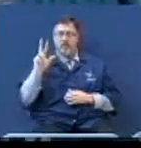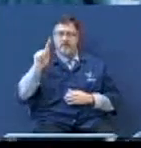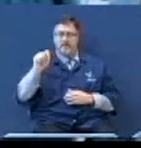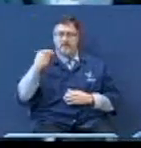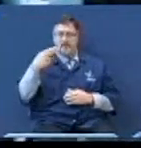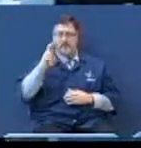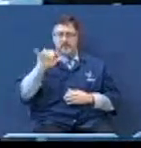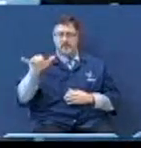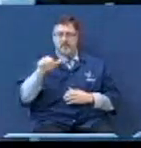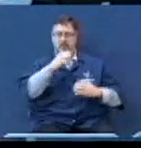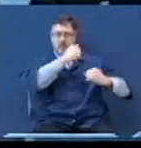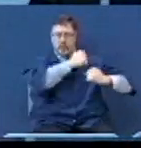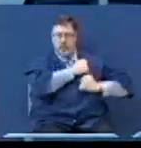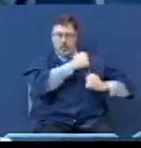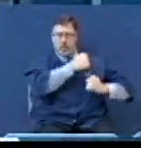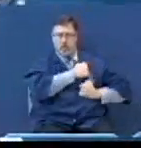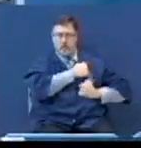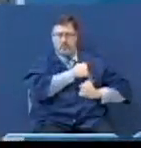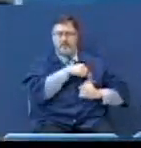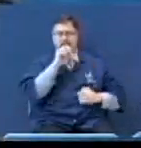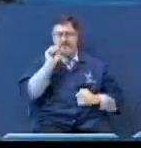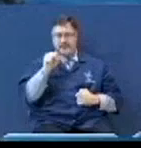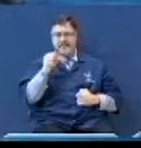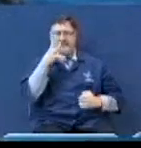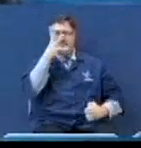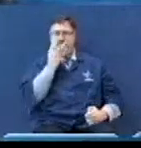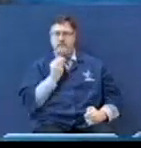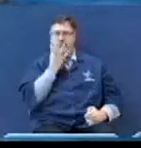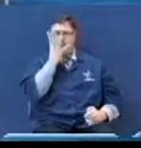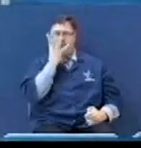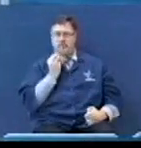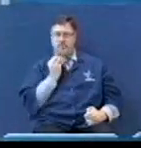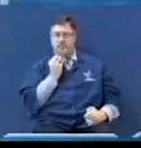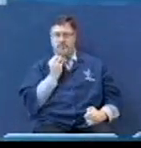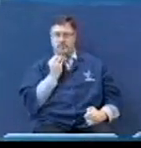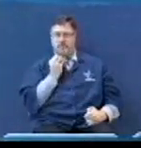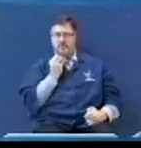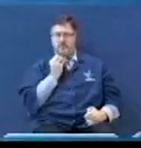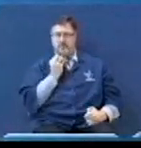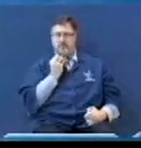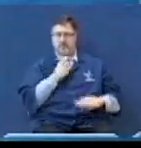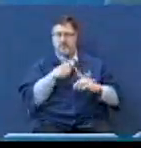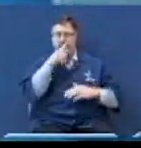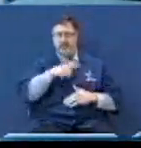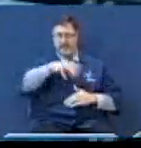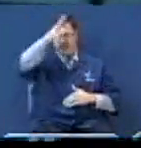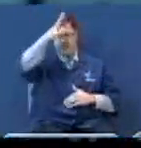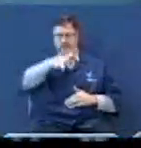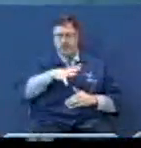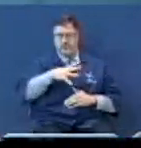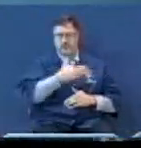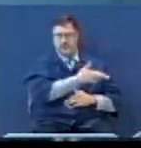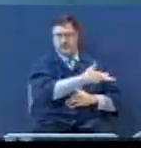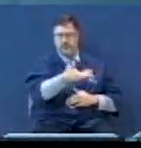it was the Romans. Yes, it was the Jews. But ladies and gentlemen,